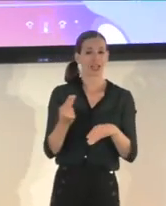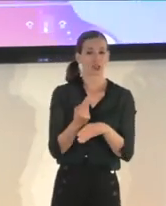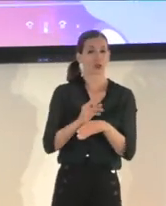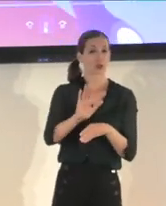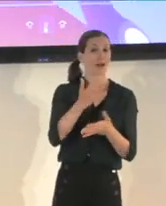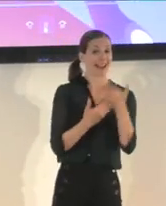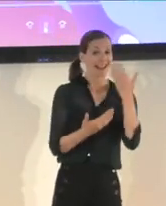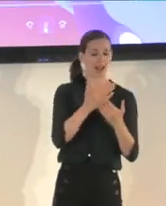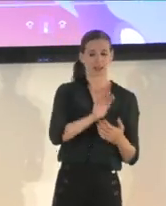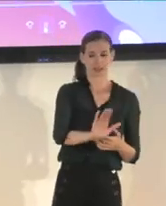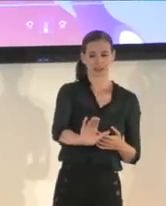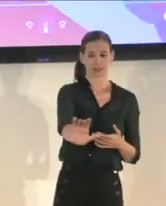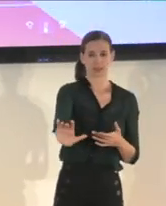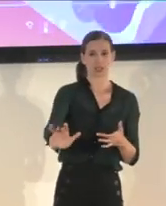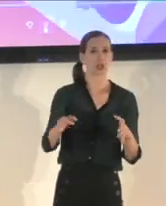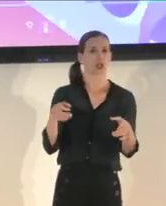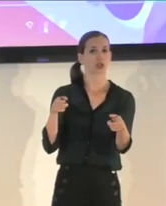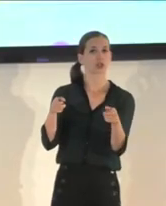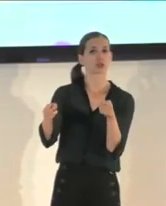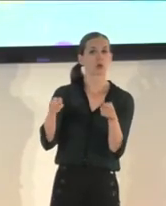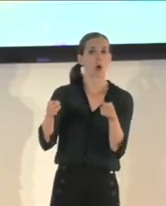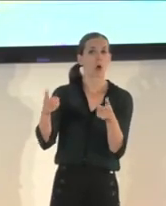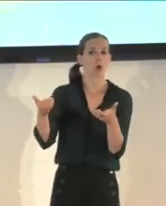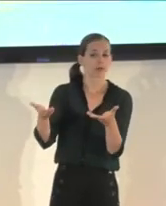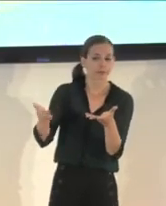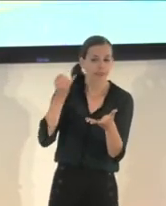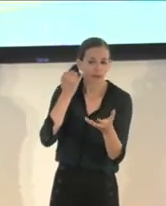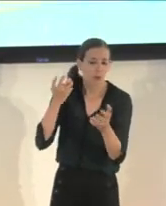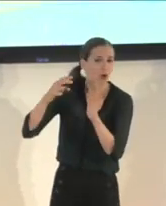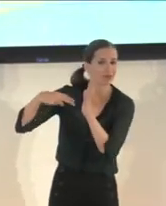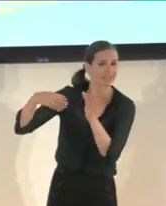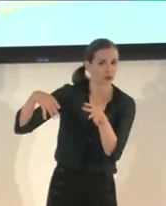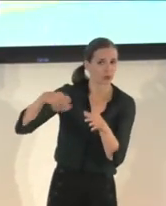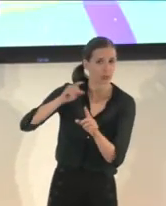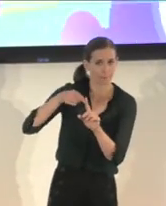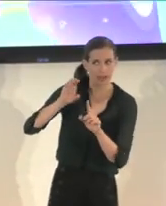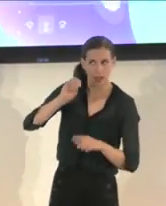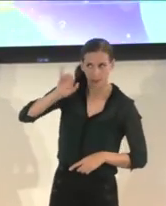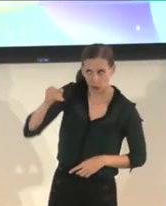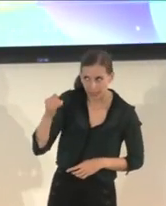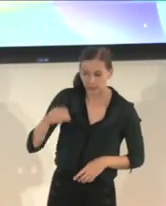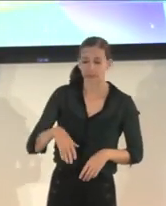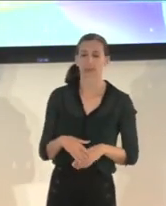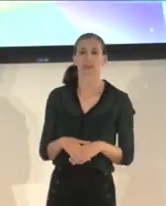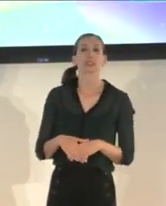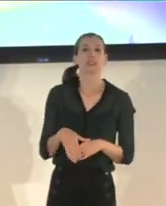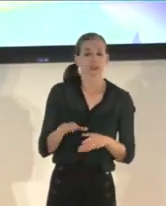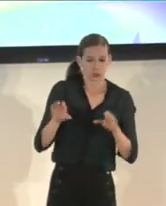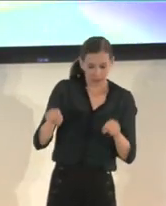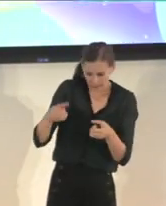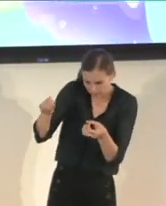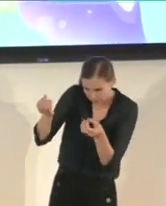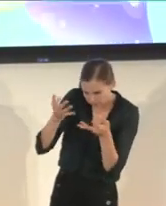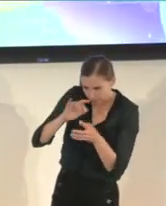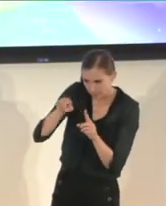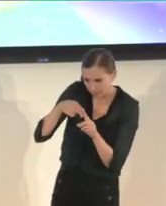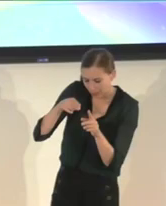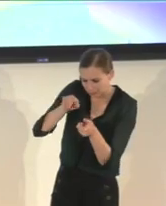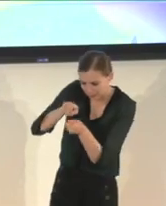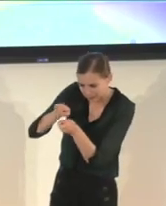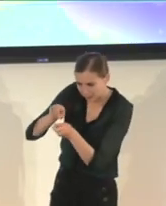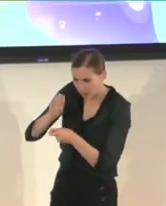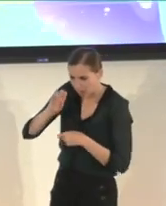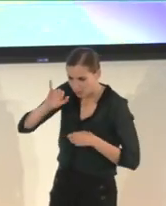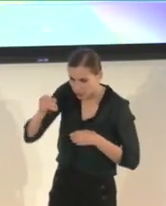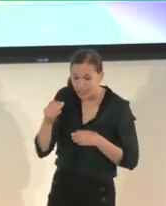inform players about individual objects, as well as read book covers, pages, and the many flyers around the school. Follow this formula to create cyan